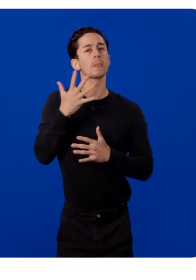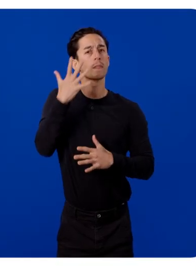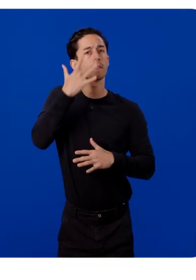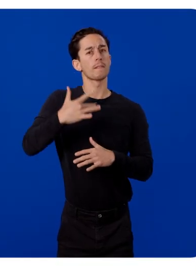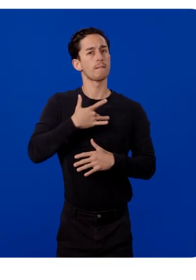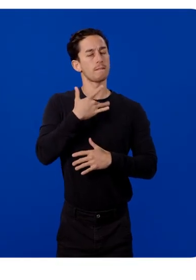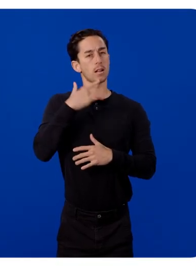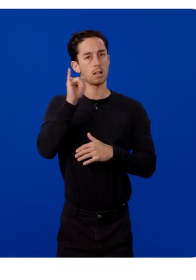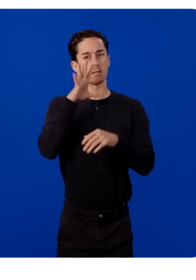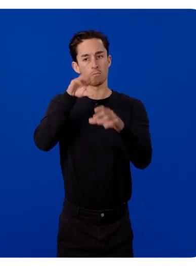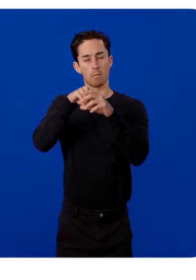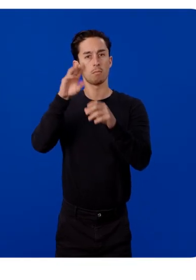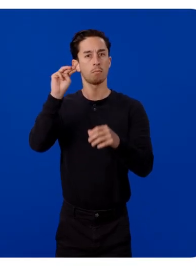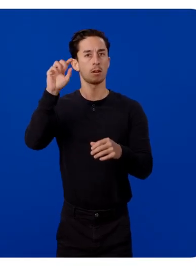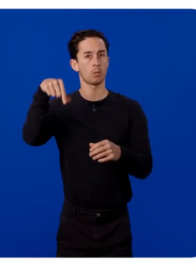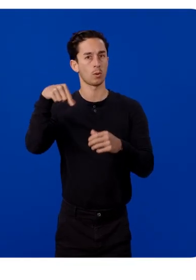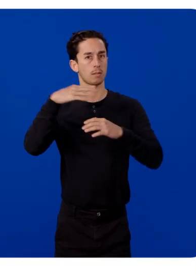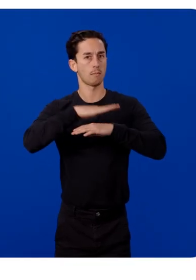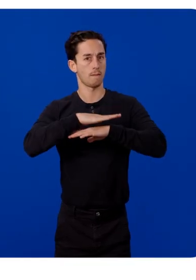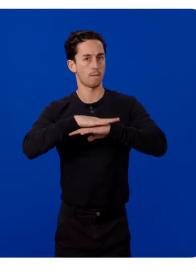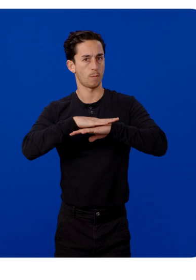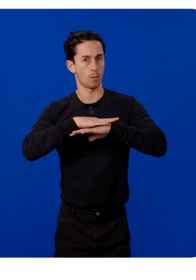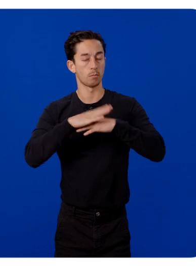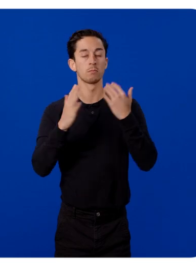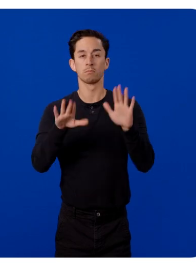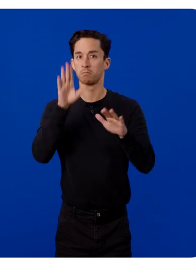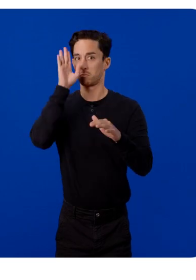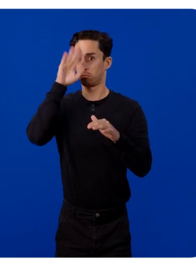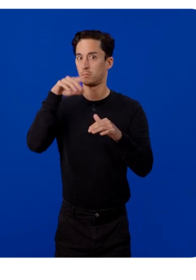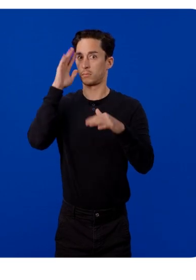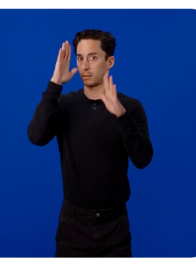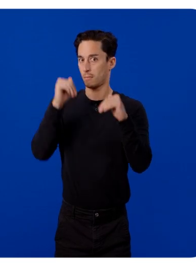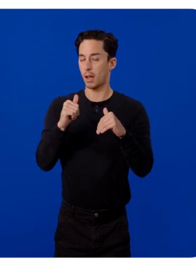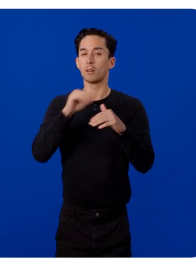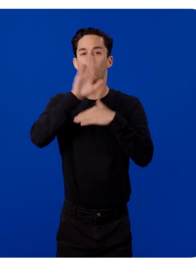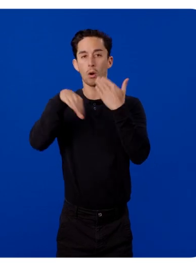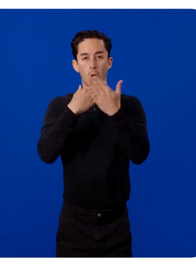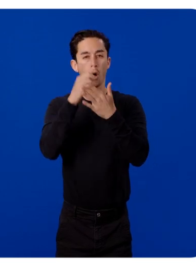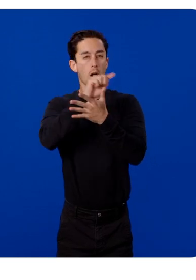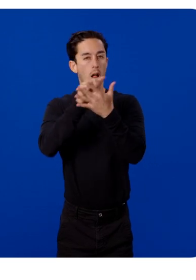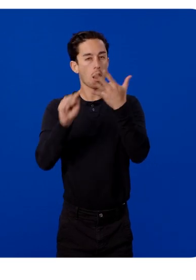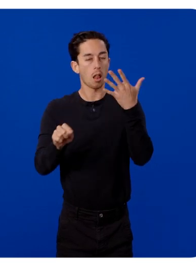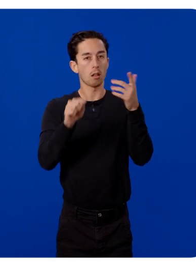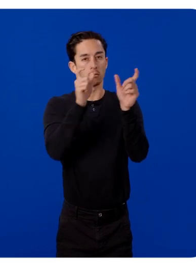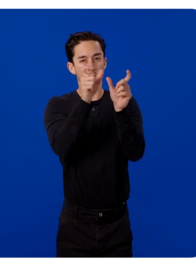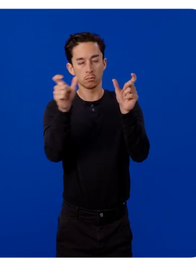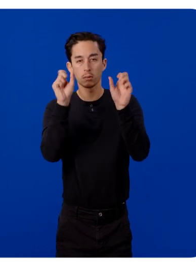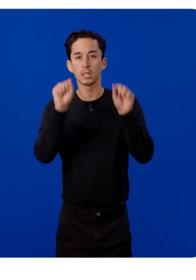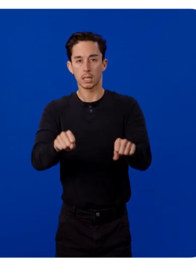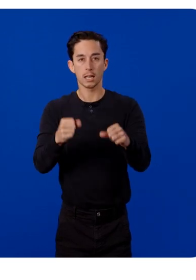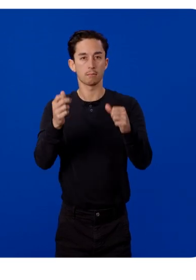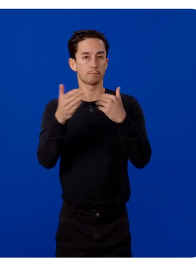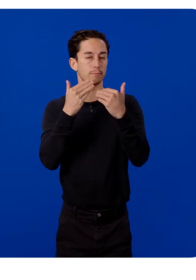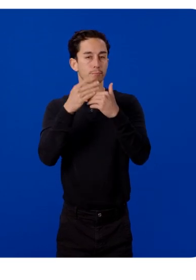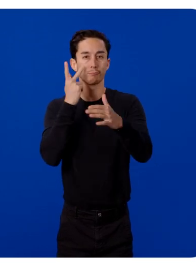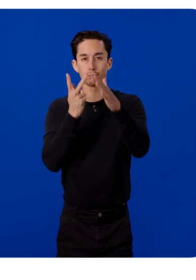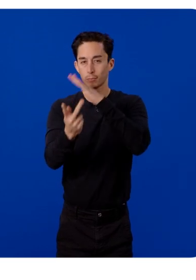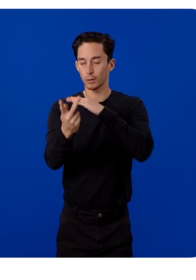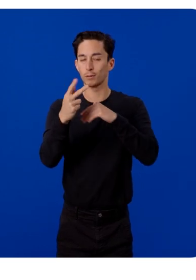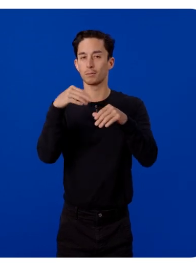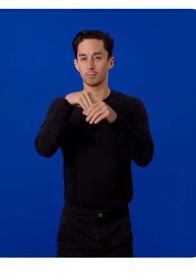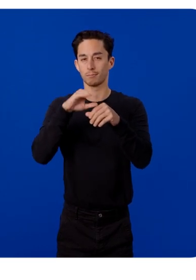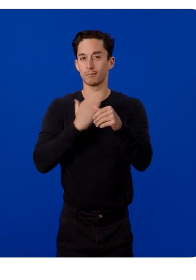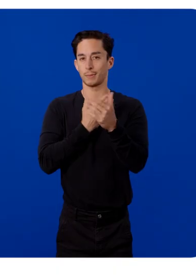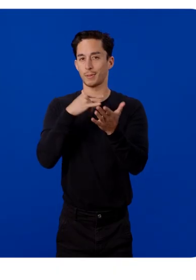look and feel like they're part of the MetaQuest platform. As you would expect, these components are all composables and can easily be previewed in Android